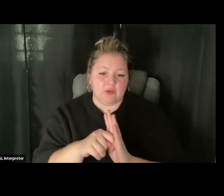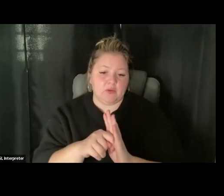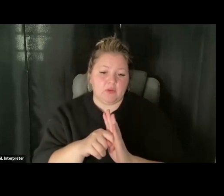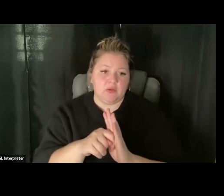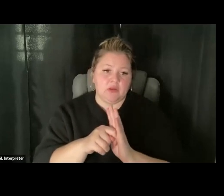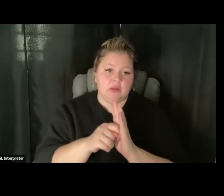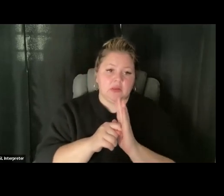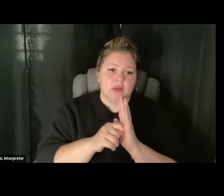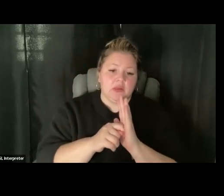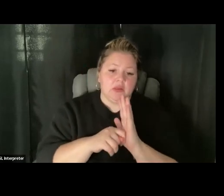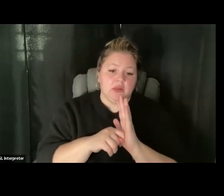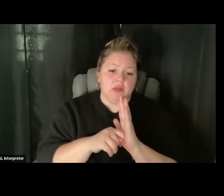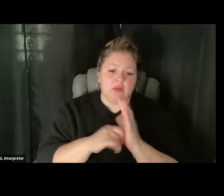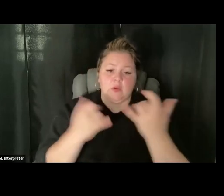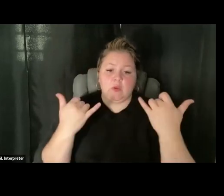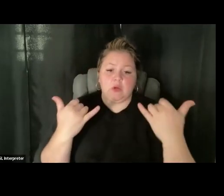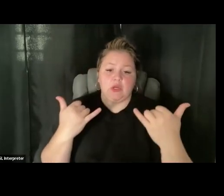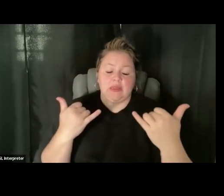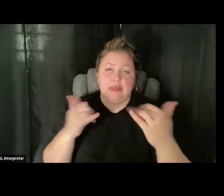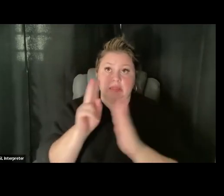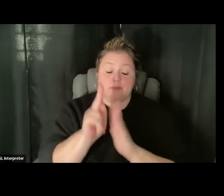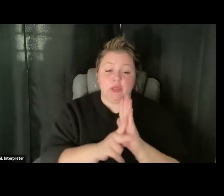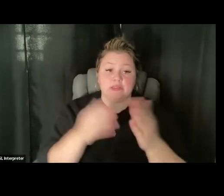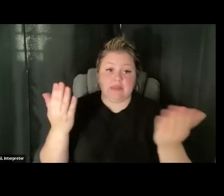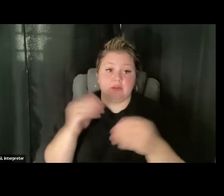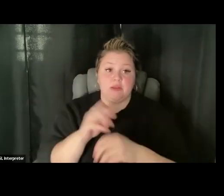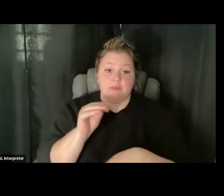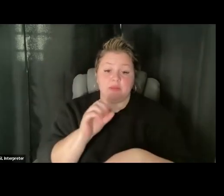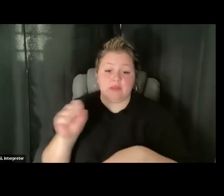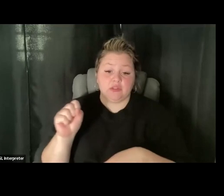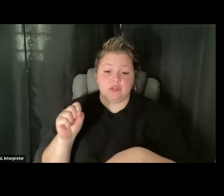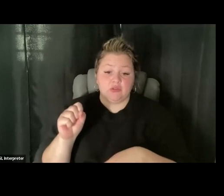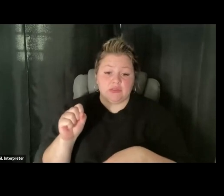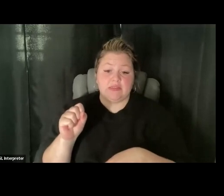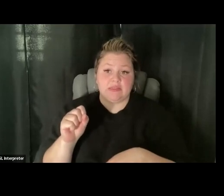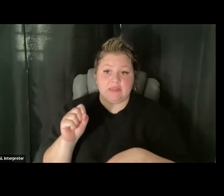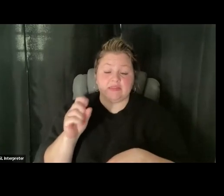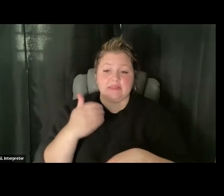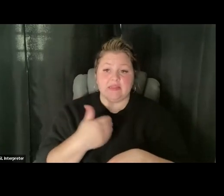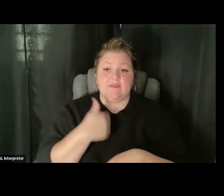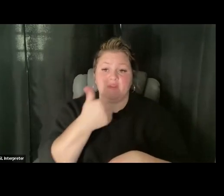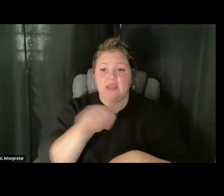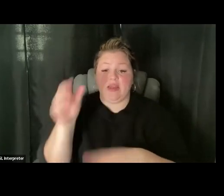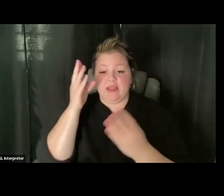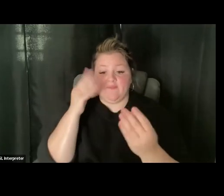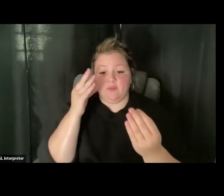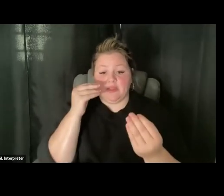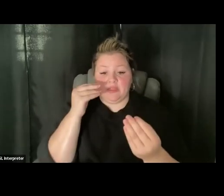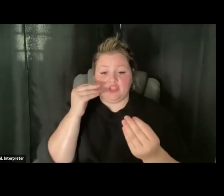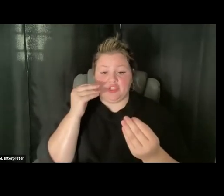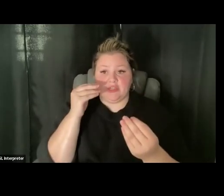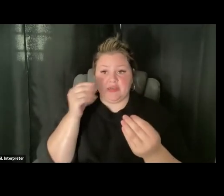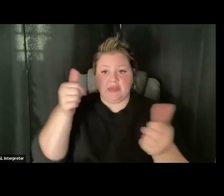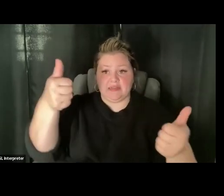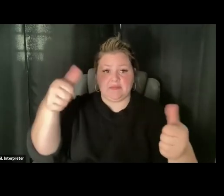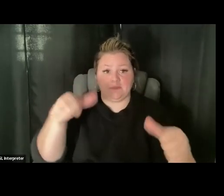currently I believe policy in Massachusetts is to have any information that a poll worker would need to communicate. Um, pinned up on